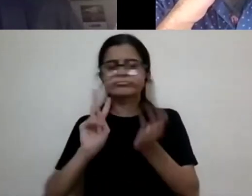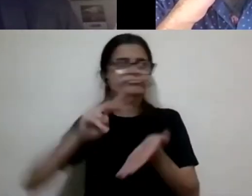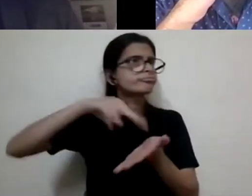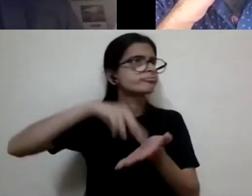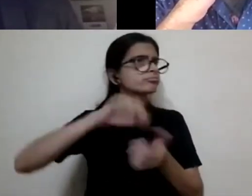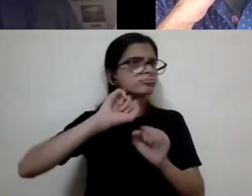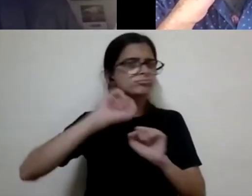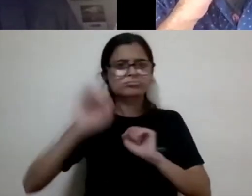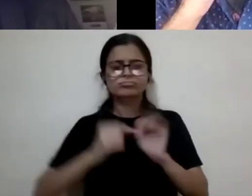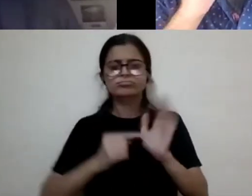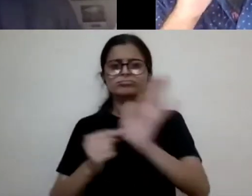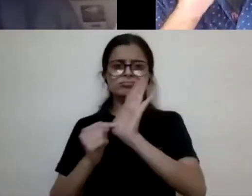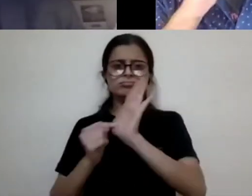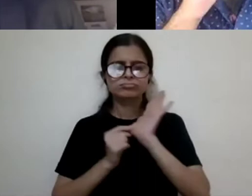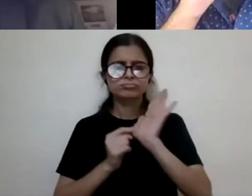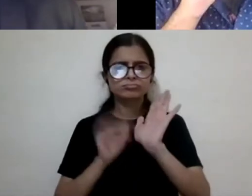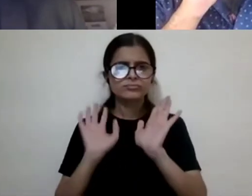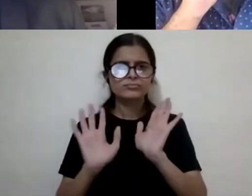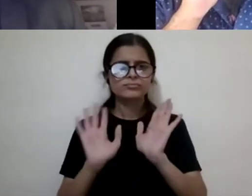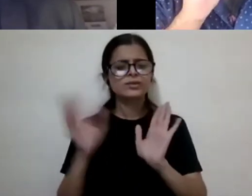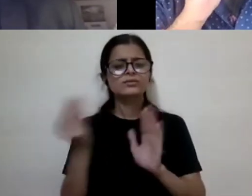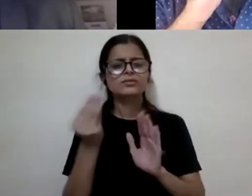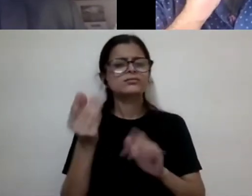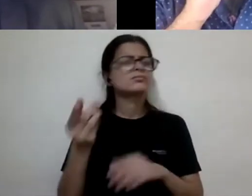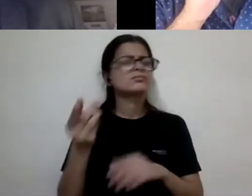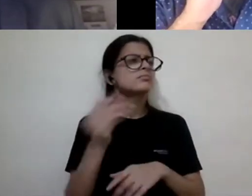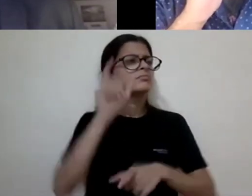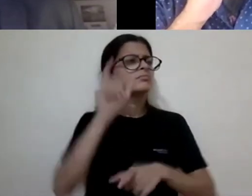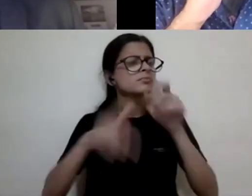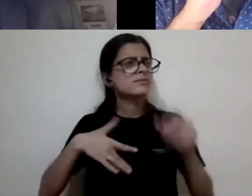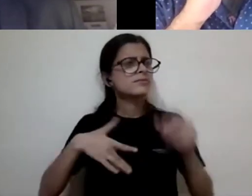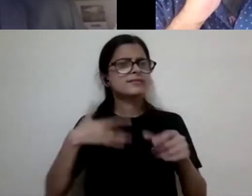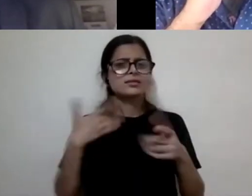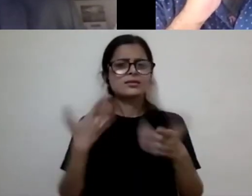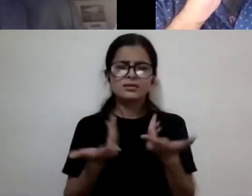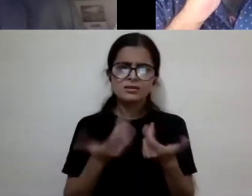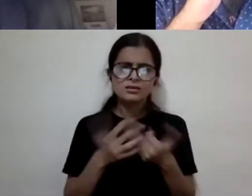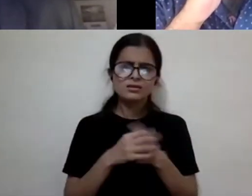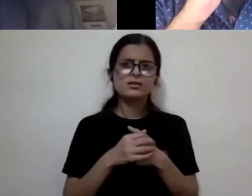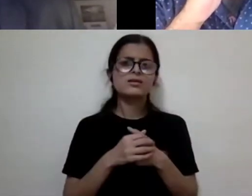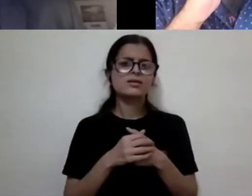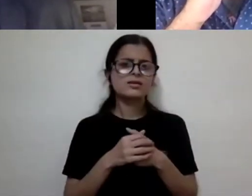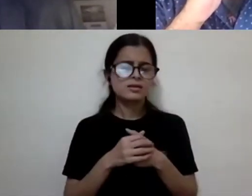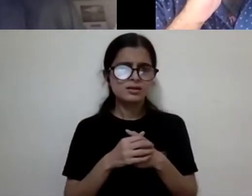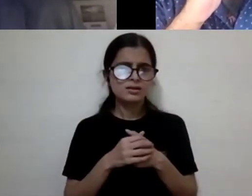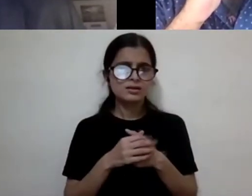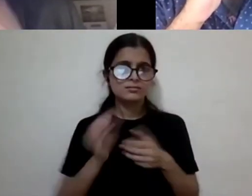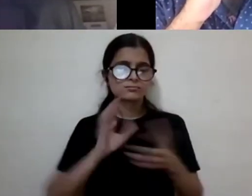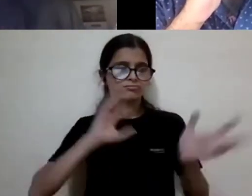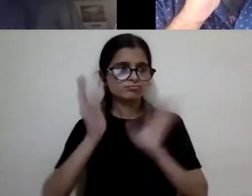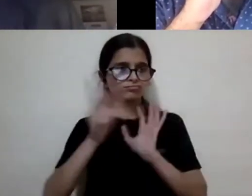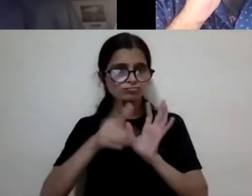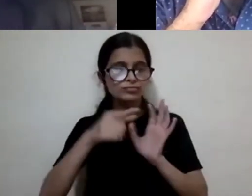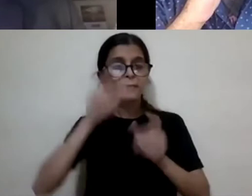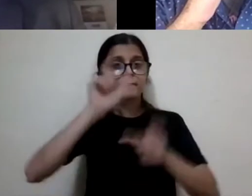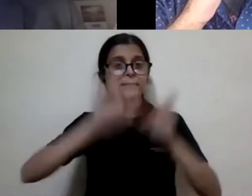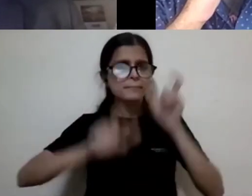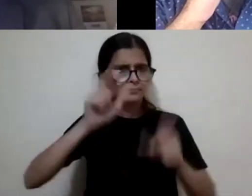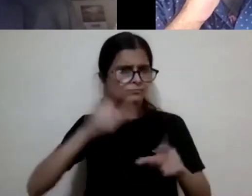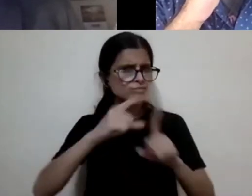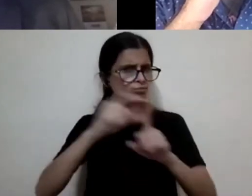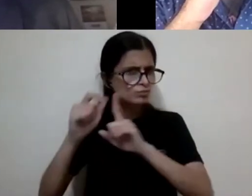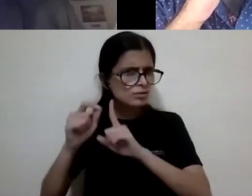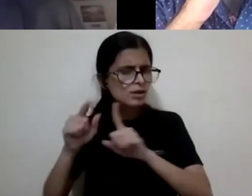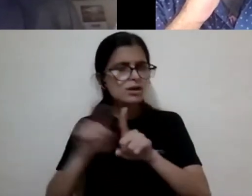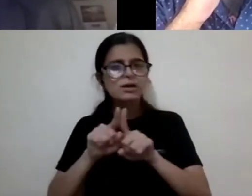you know, people are realizing like, no, we're not individuals. And I think even globally, that's true because like, you know, Australia